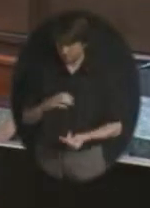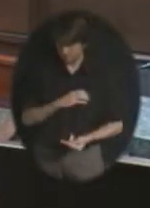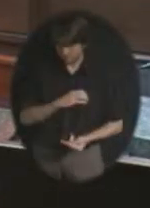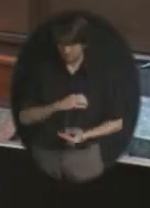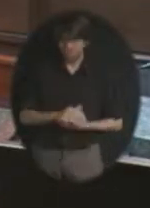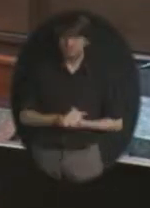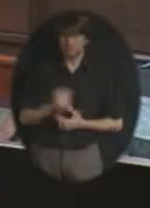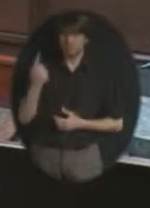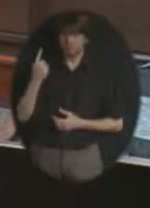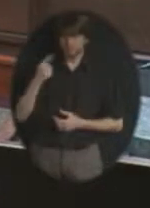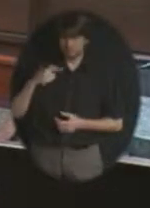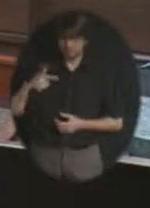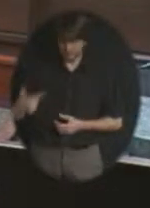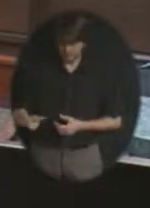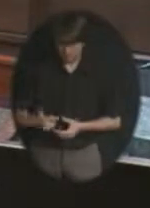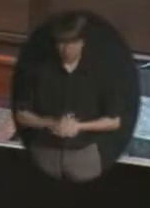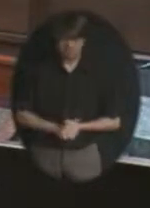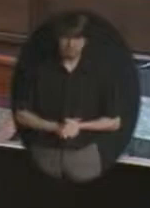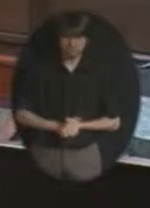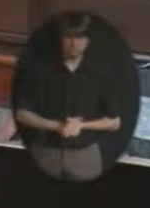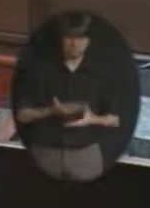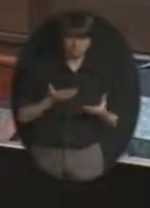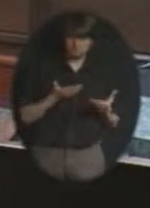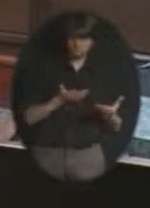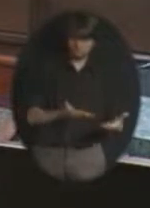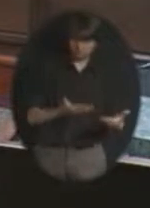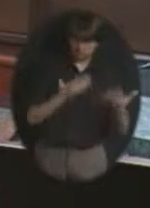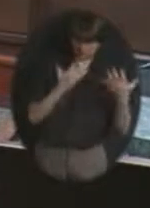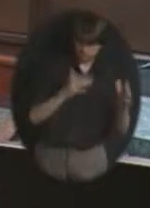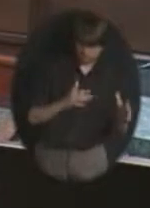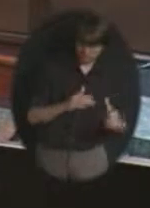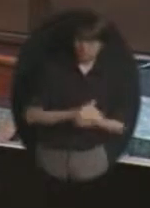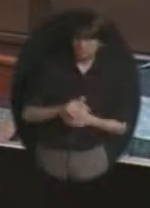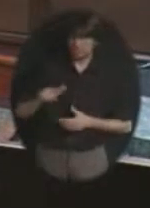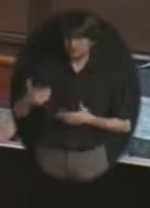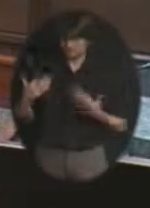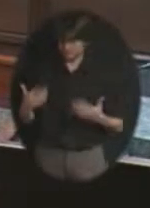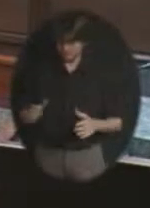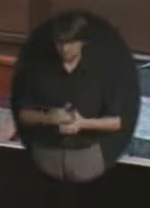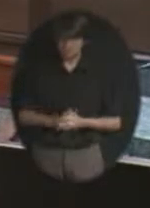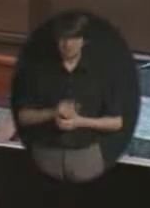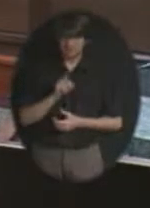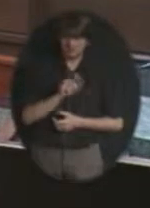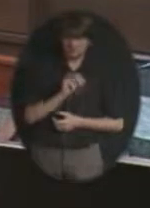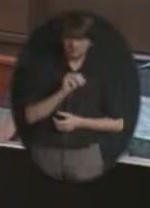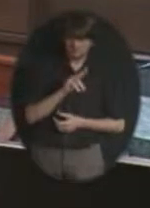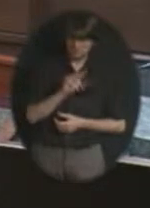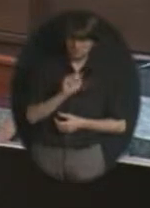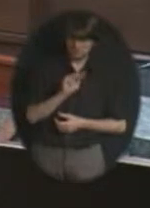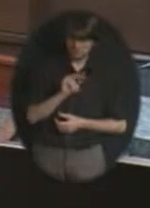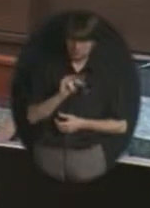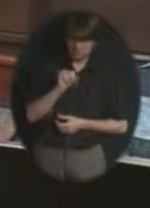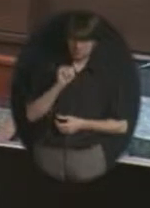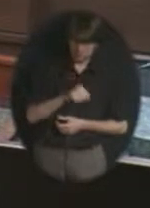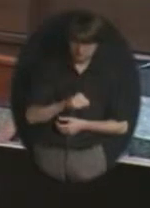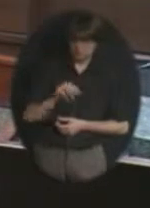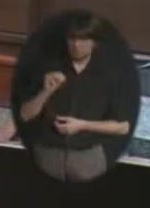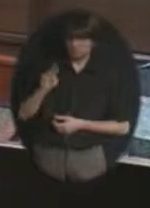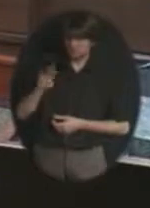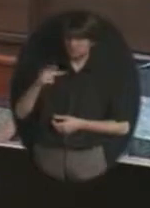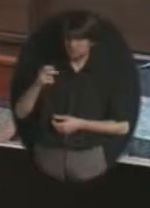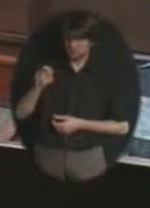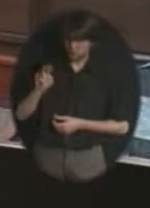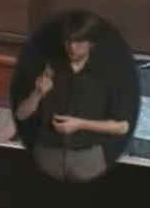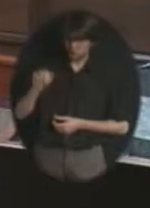Ms. Hibbs, we have a motion to cease nominations. Would you call the roll, please? Mrs. Martin. Yes. Mr. Parker. Yes. Mr. Polin. Yes. Mr.